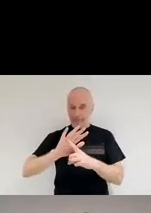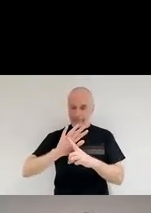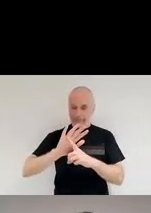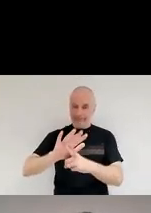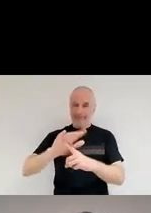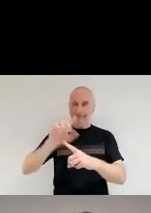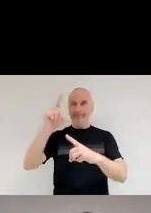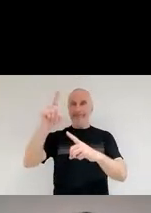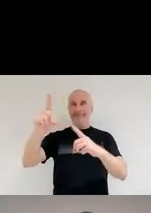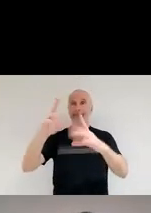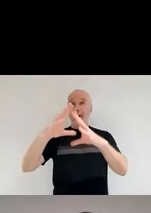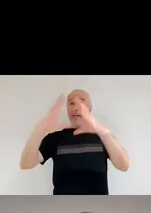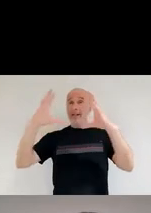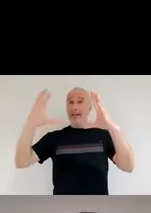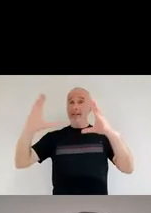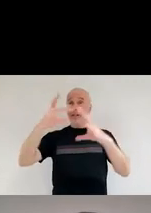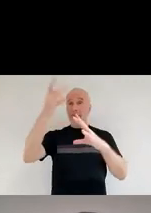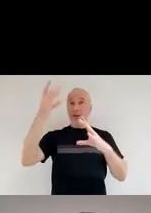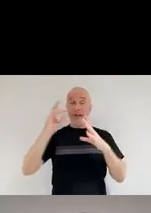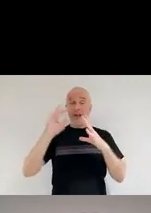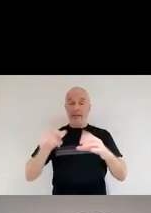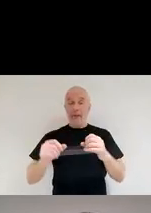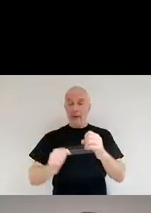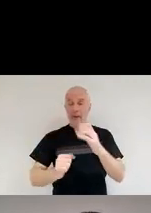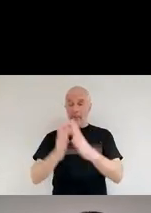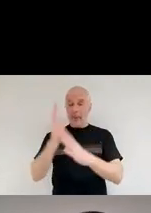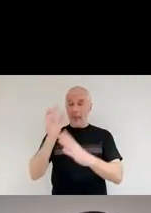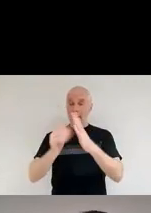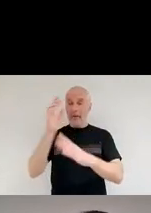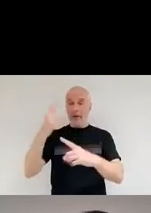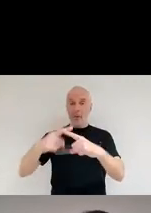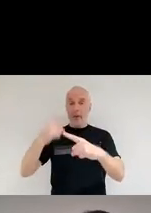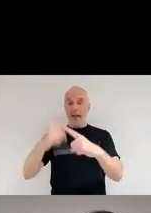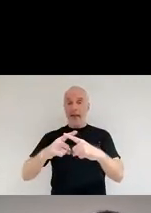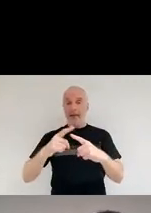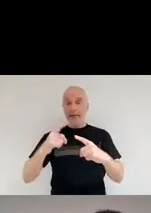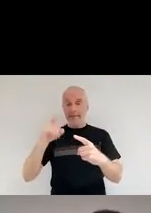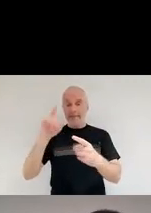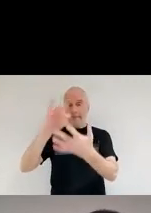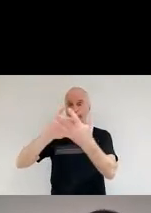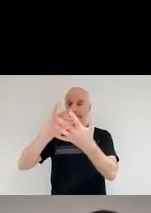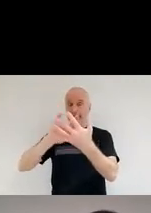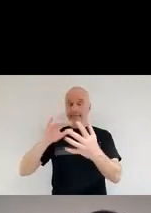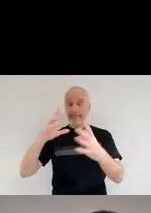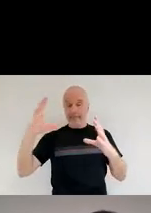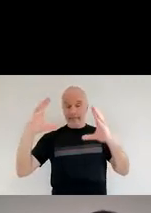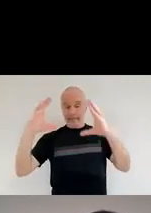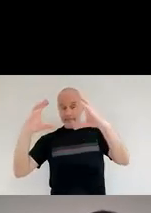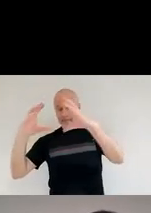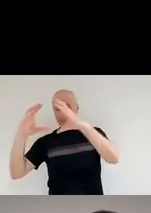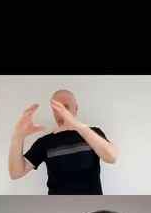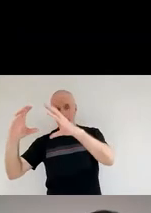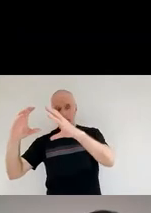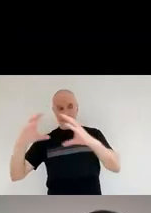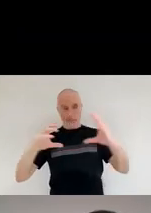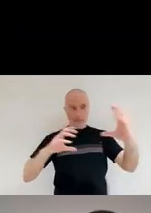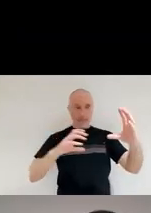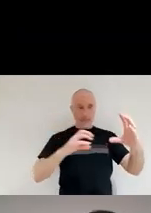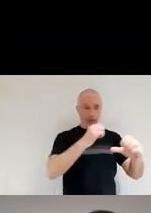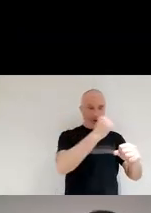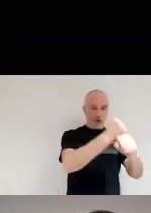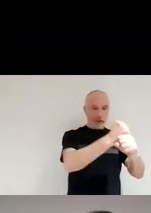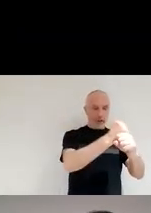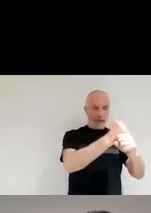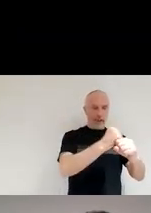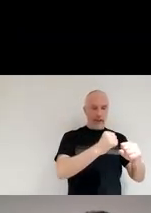burn a lot quicker the fuel in the air core. So for comparison here, the sun is a, is a G star.